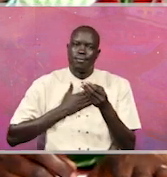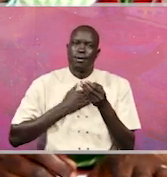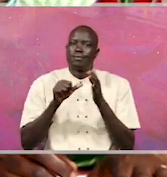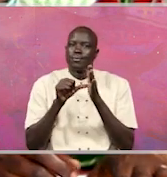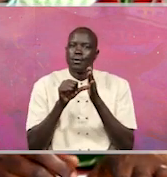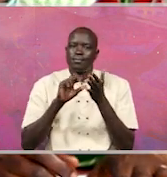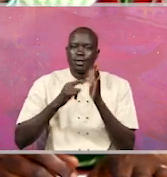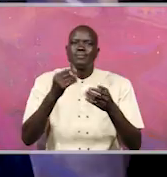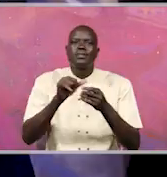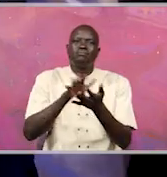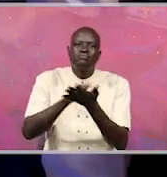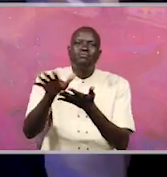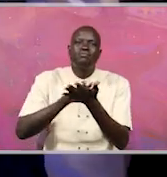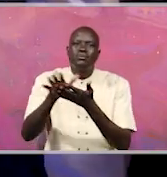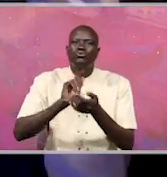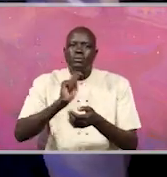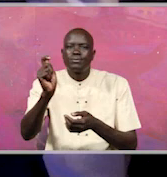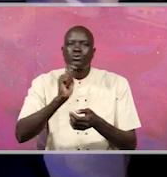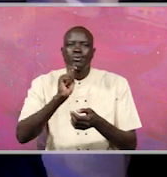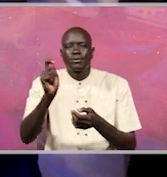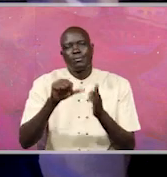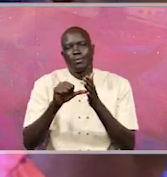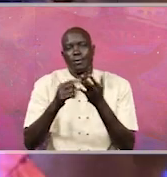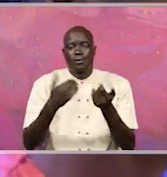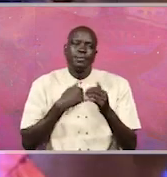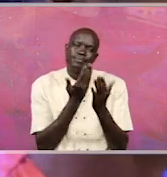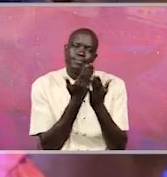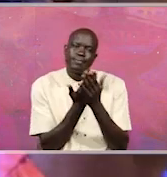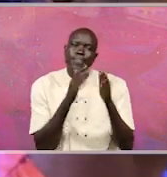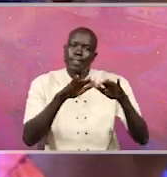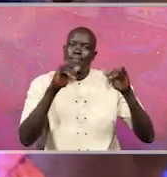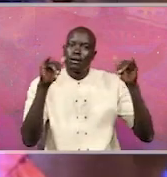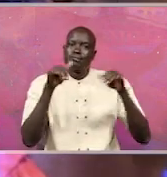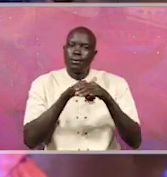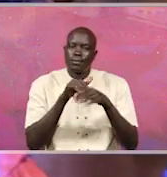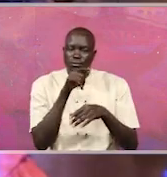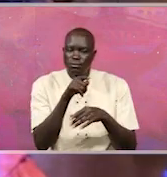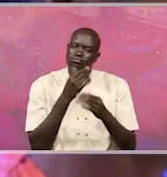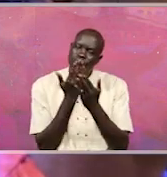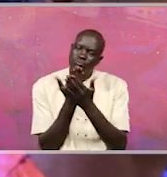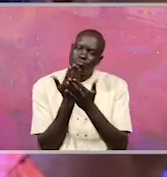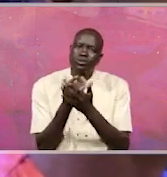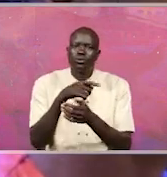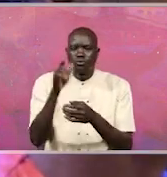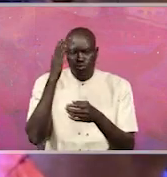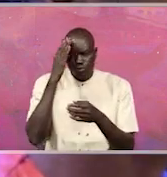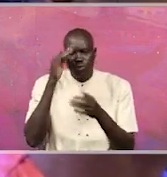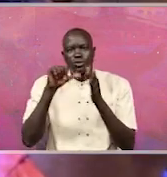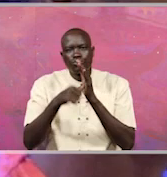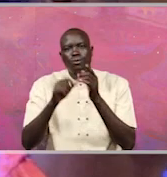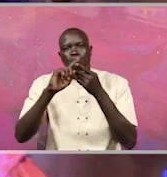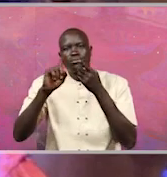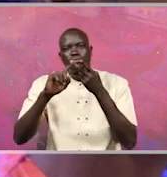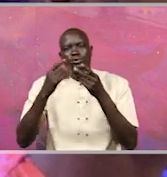my expenses and go. What I'm appealing to these, to the members of parliament is that can, do you know about all these issues?